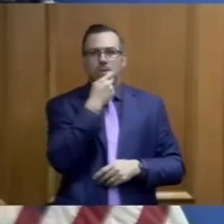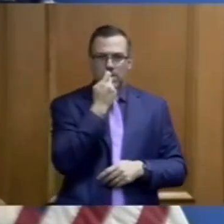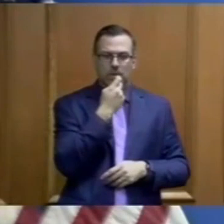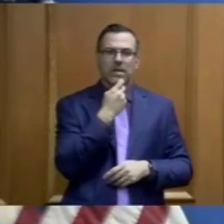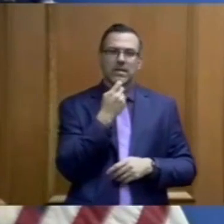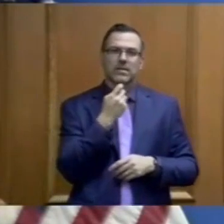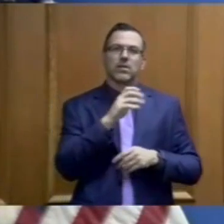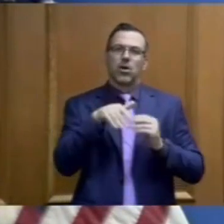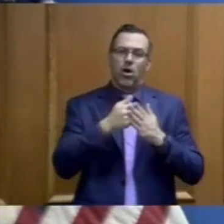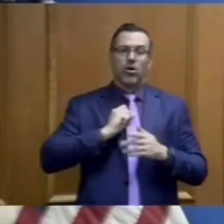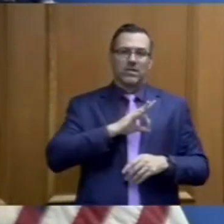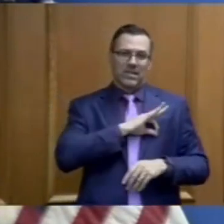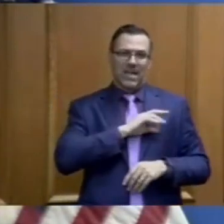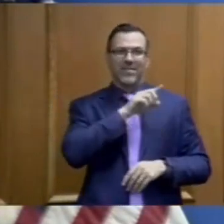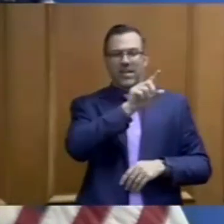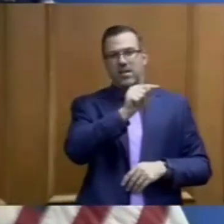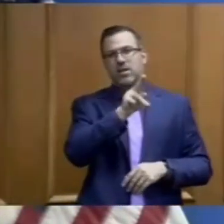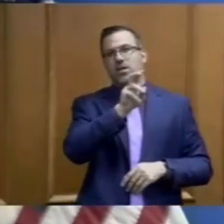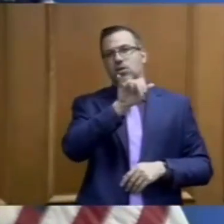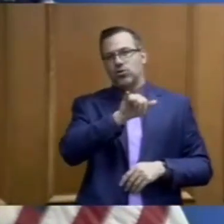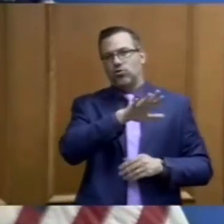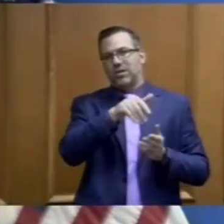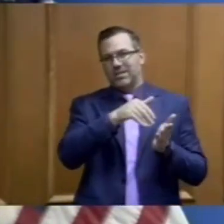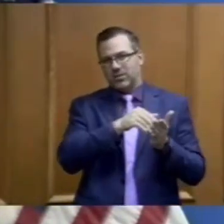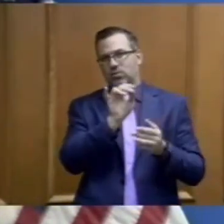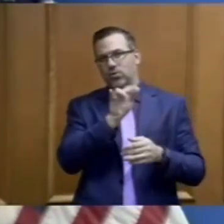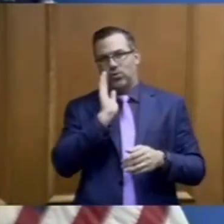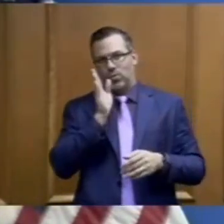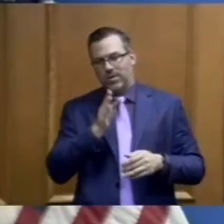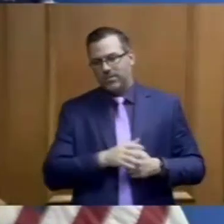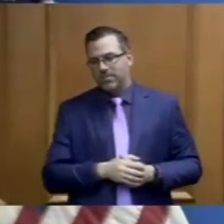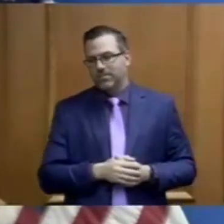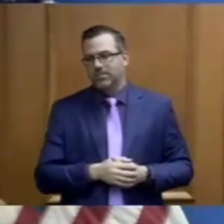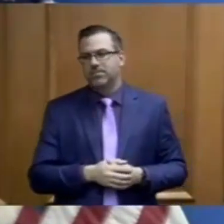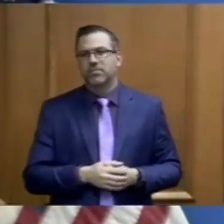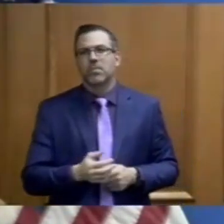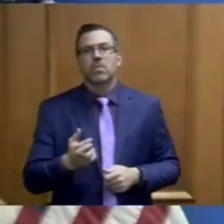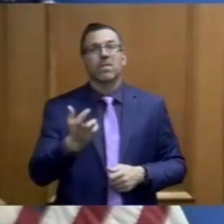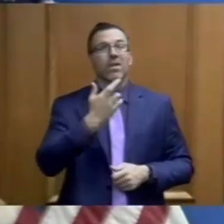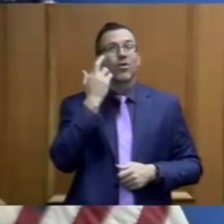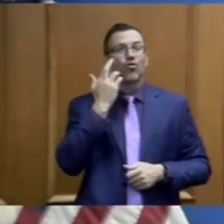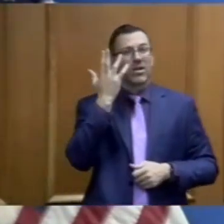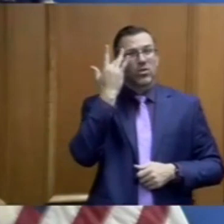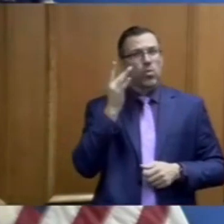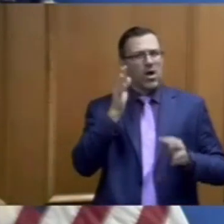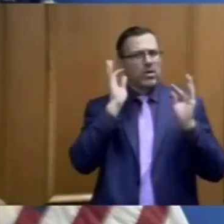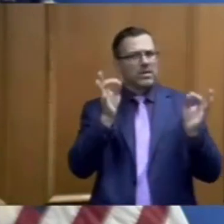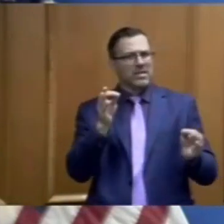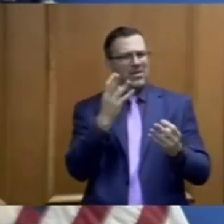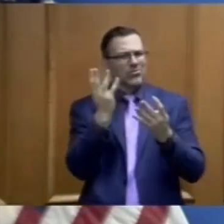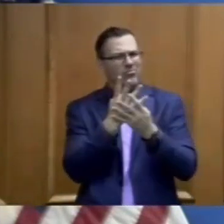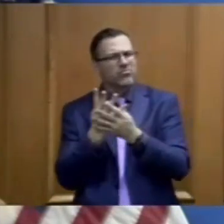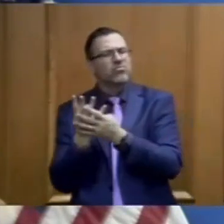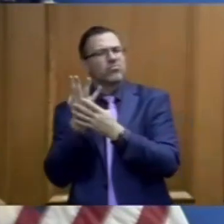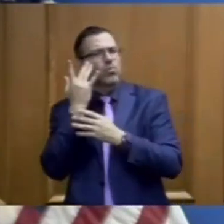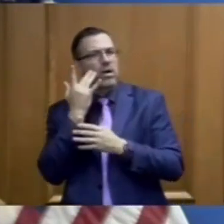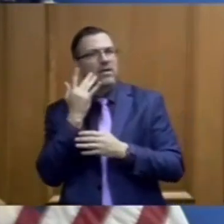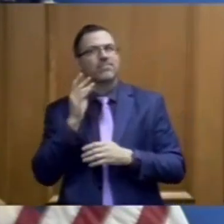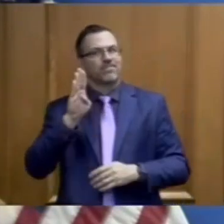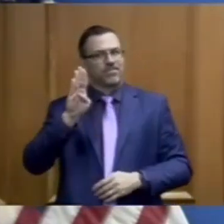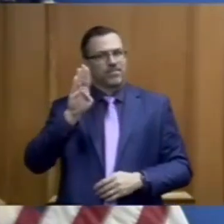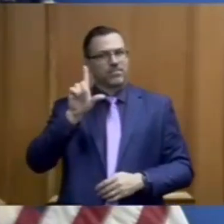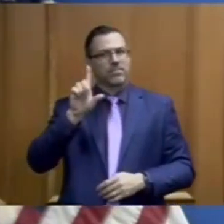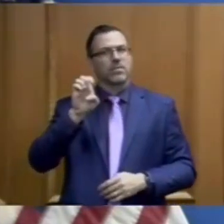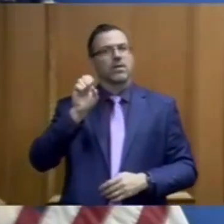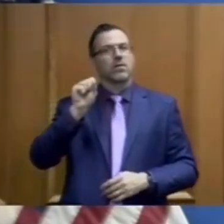Industrial Complex. The decision to expand testing is based on the positive returns we saw at the Bledsoe facility,